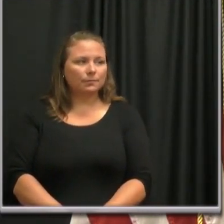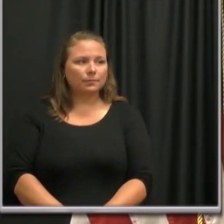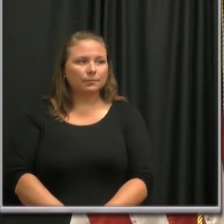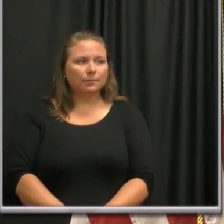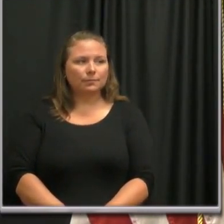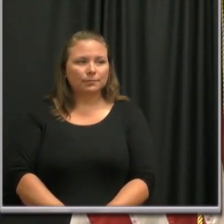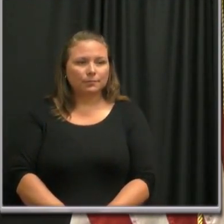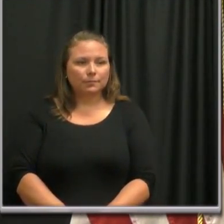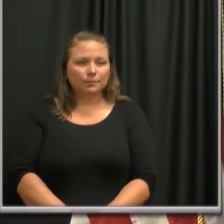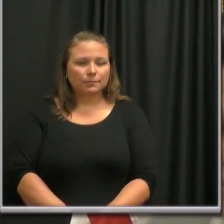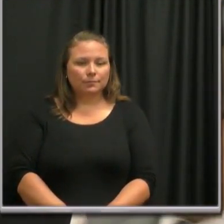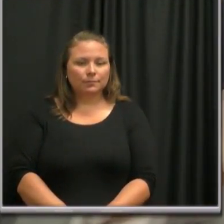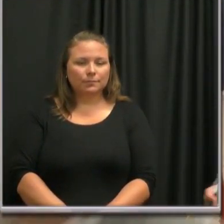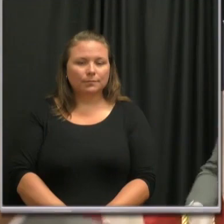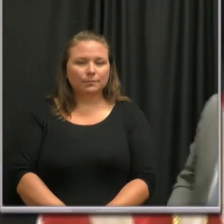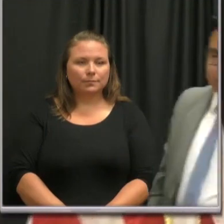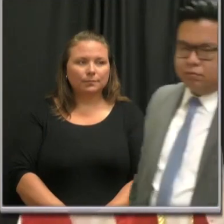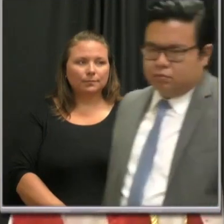Dr. Jahinger.